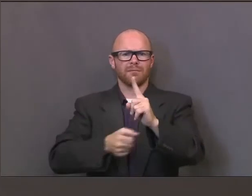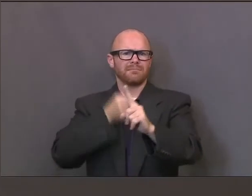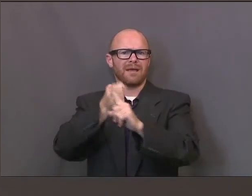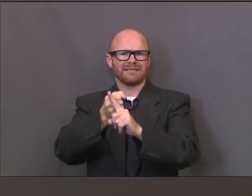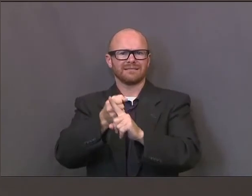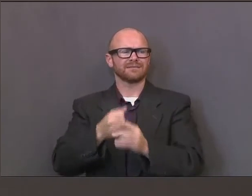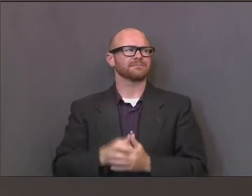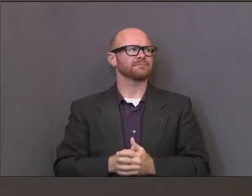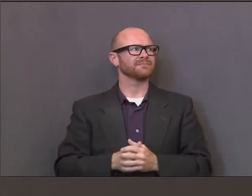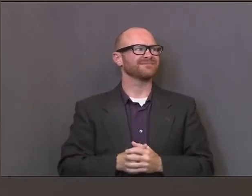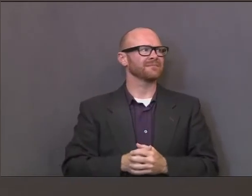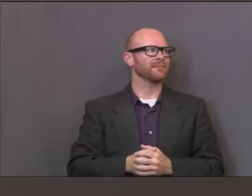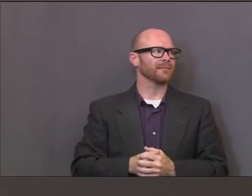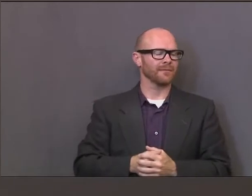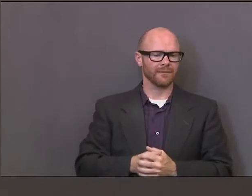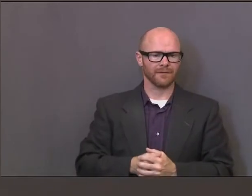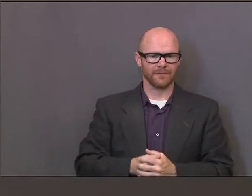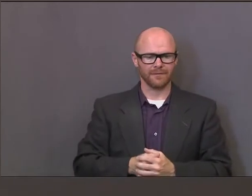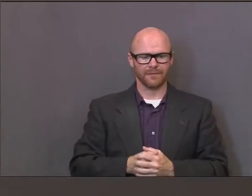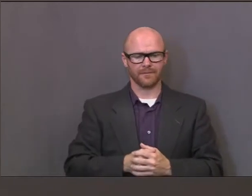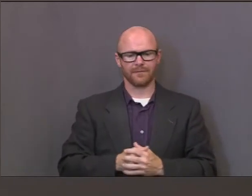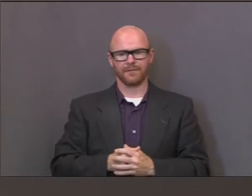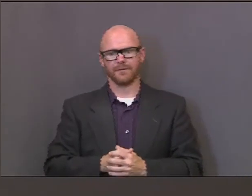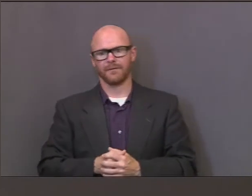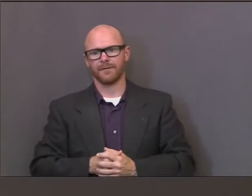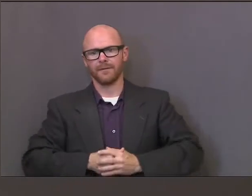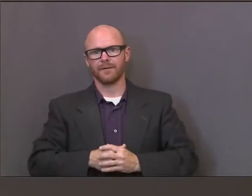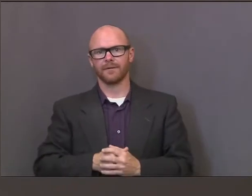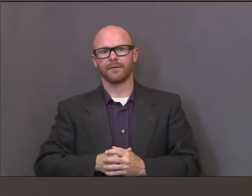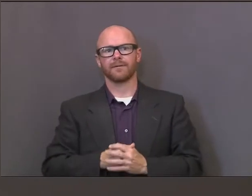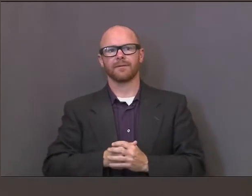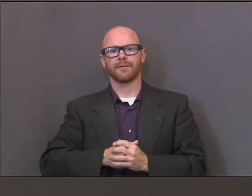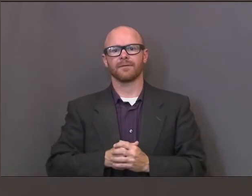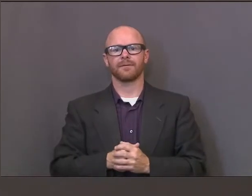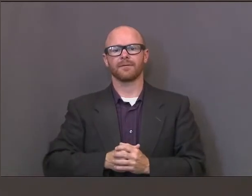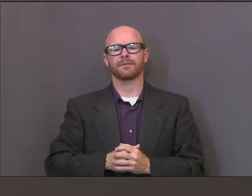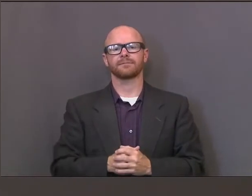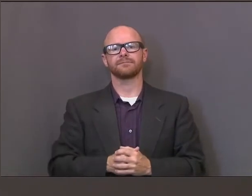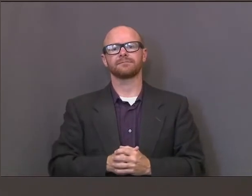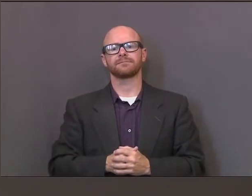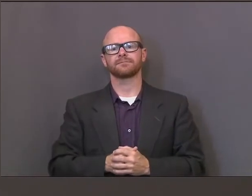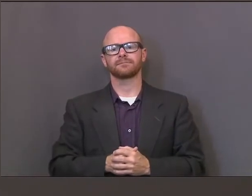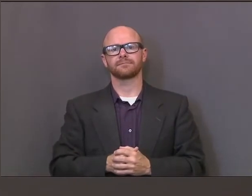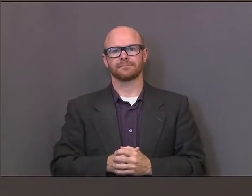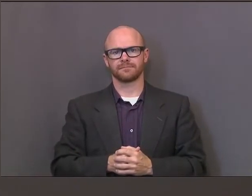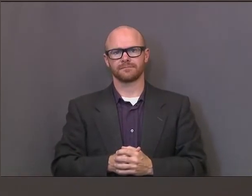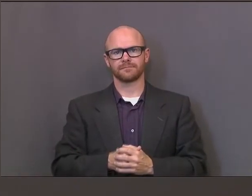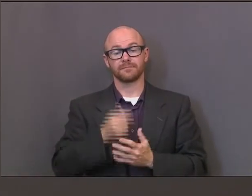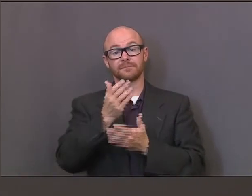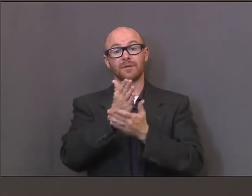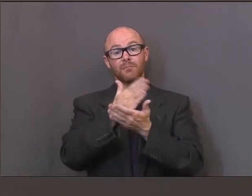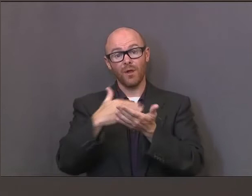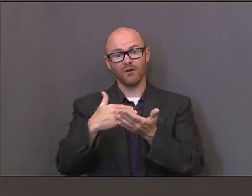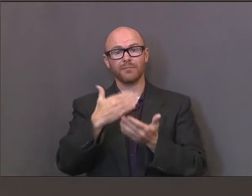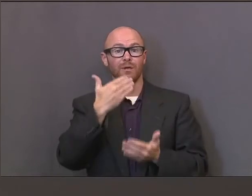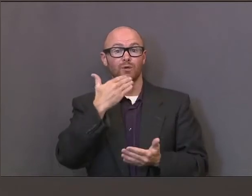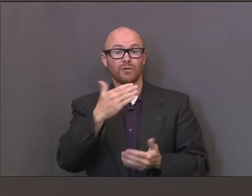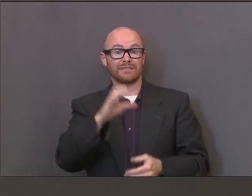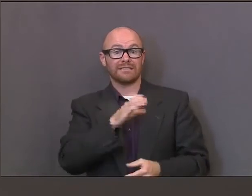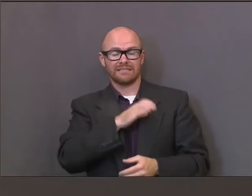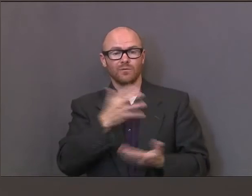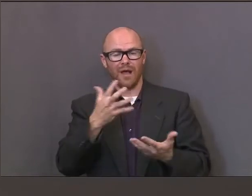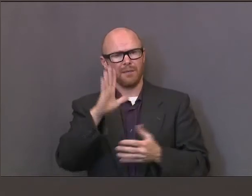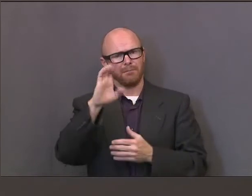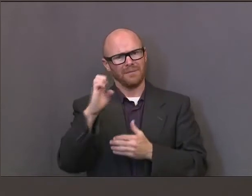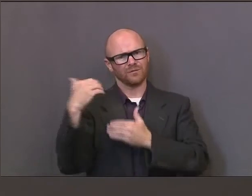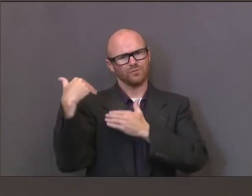Well, let me, I'll take the last, and we'll have Dr. Dunn come and speak on this issue. But part of being a good citizen is being responsible